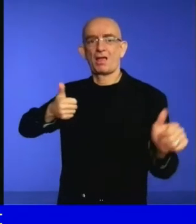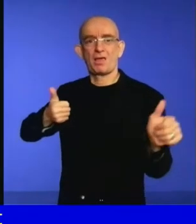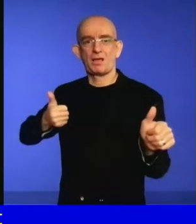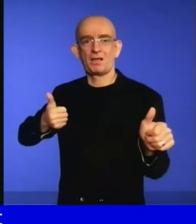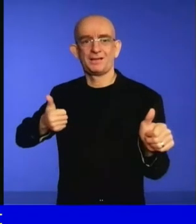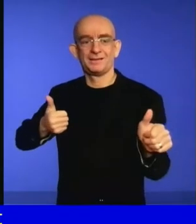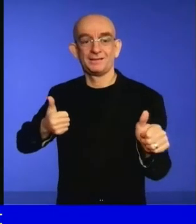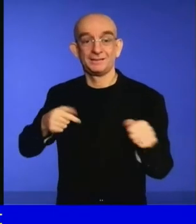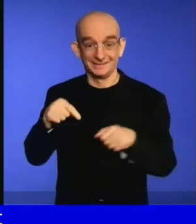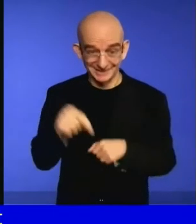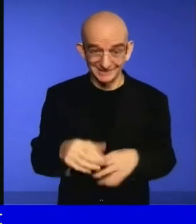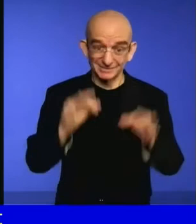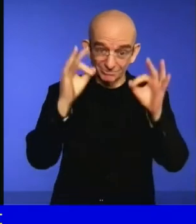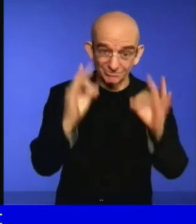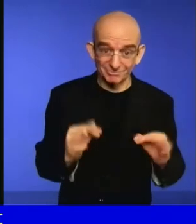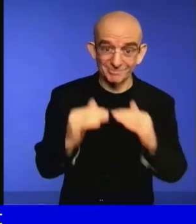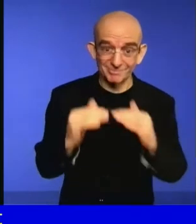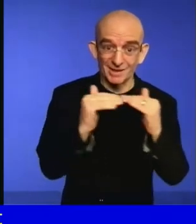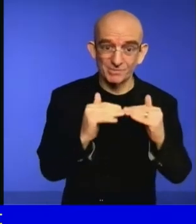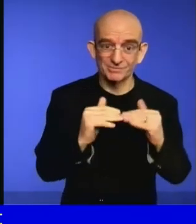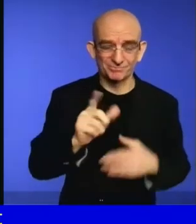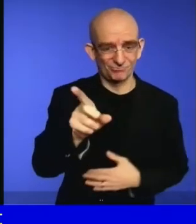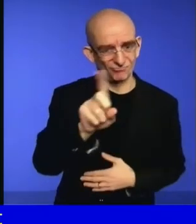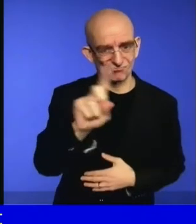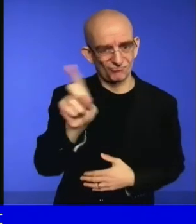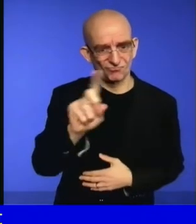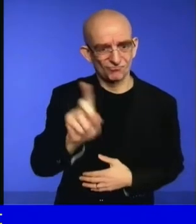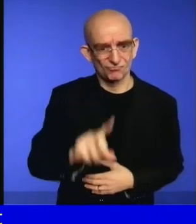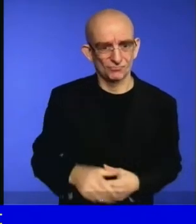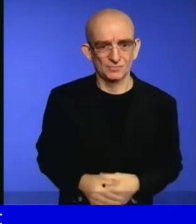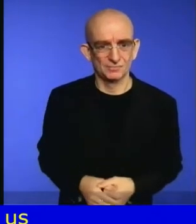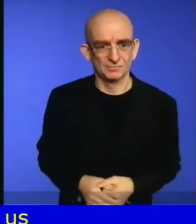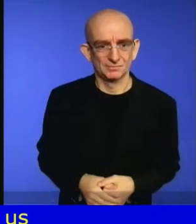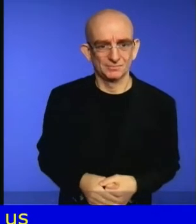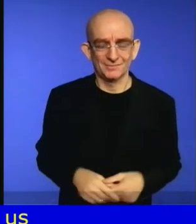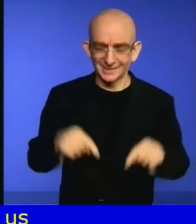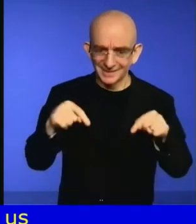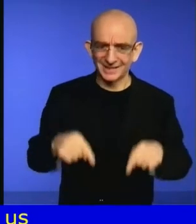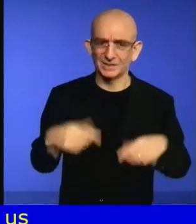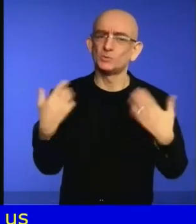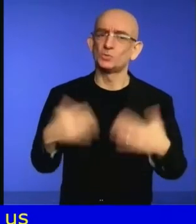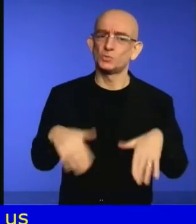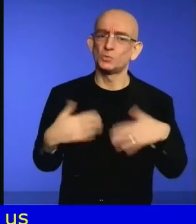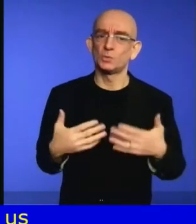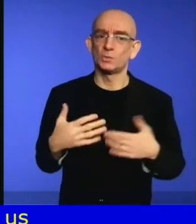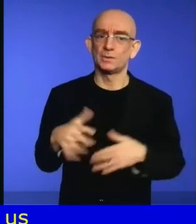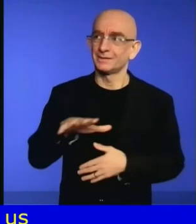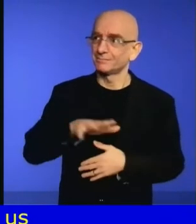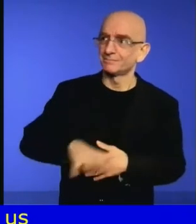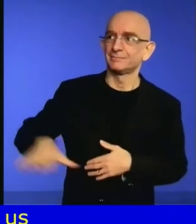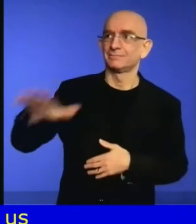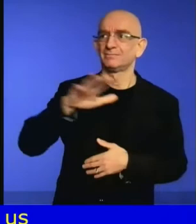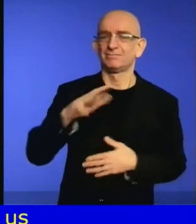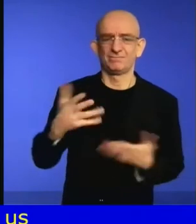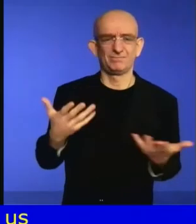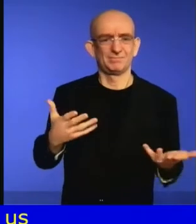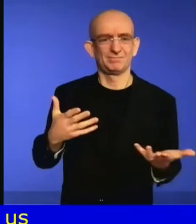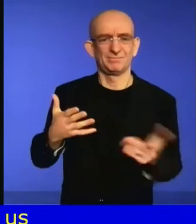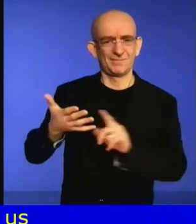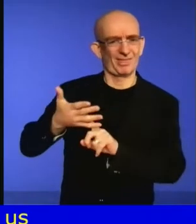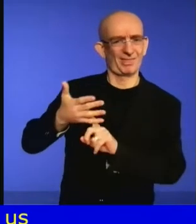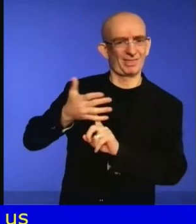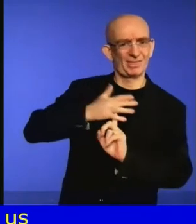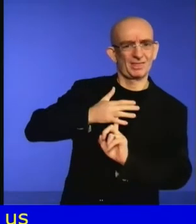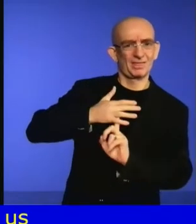international discrimination leaving person with disability to die at worst. We will the